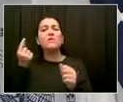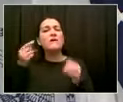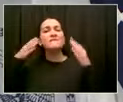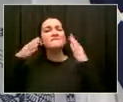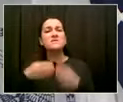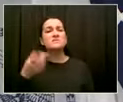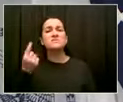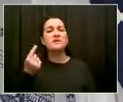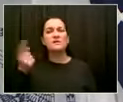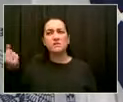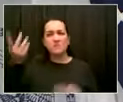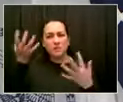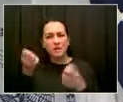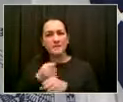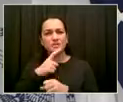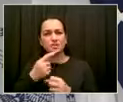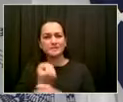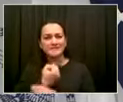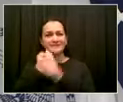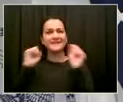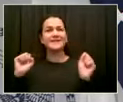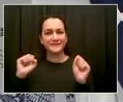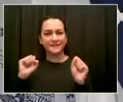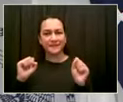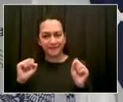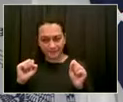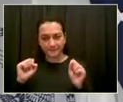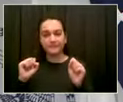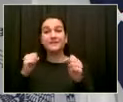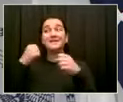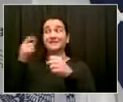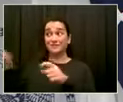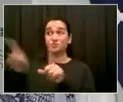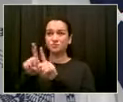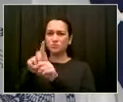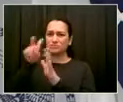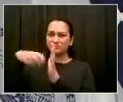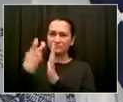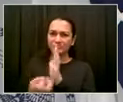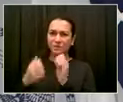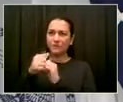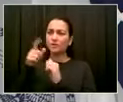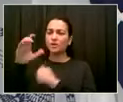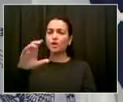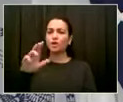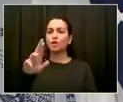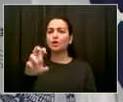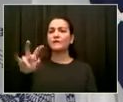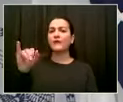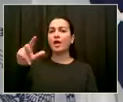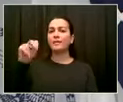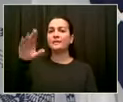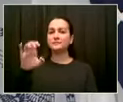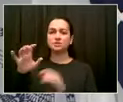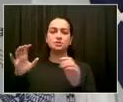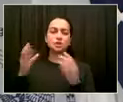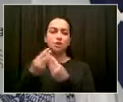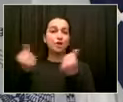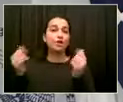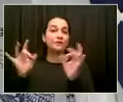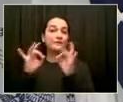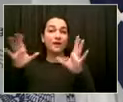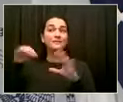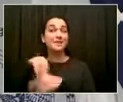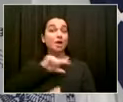in her part of Queens. She is a solution-oriented leader and a problem solver. My pleasure to